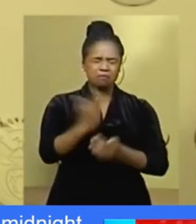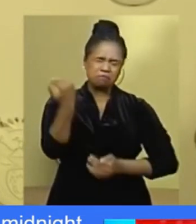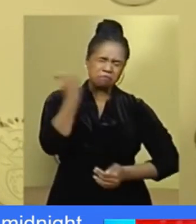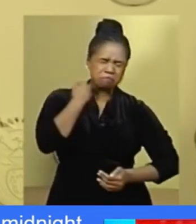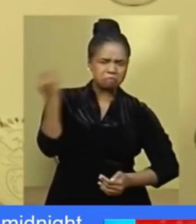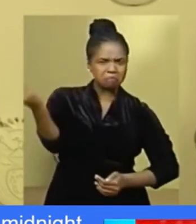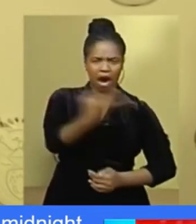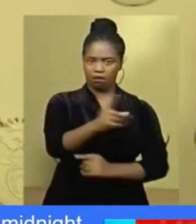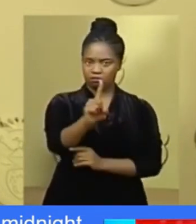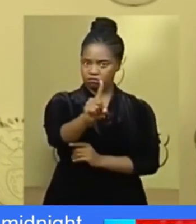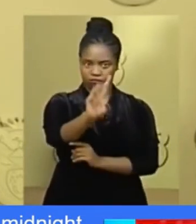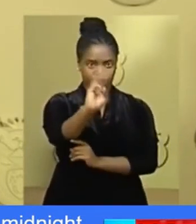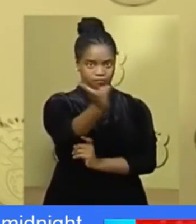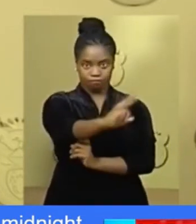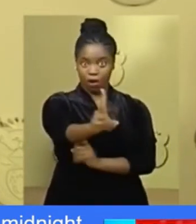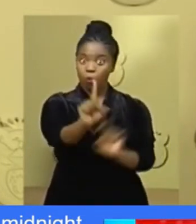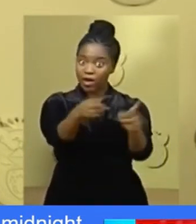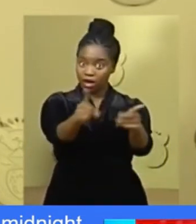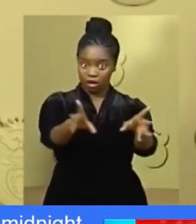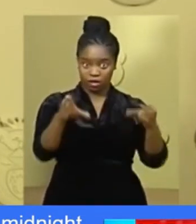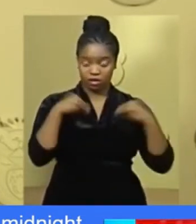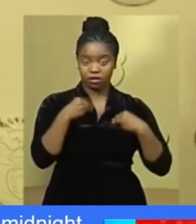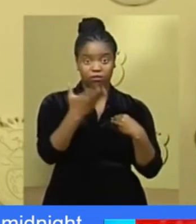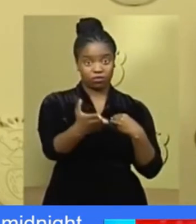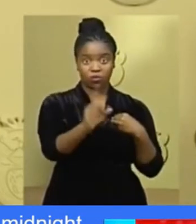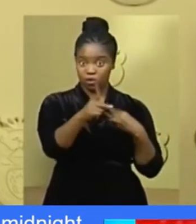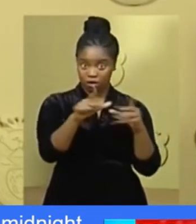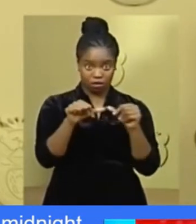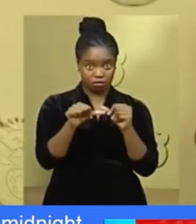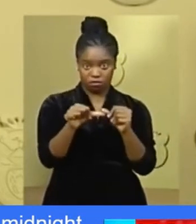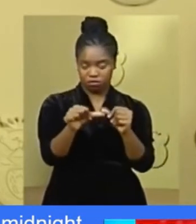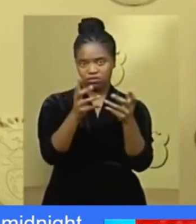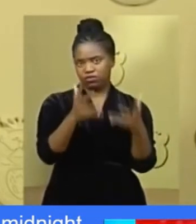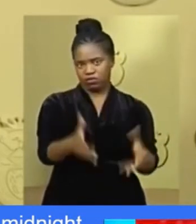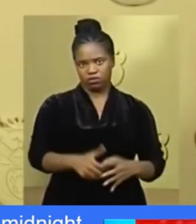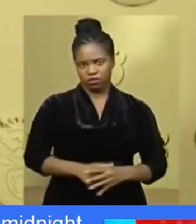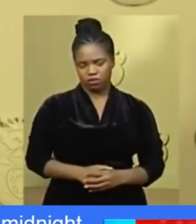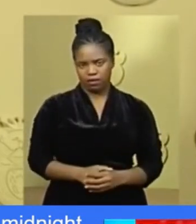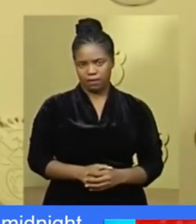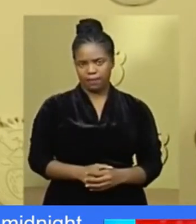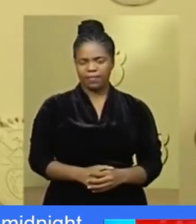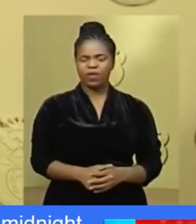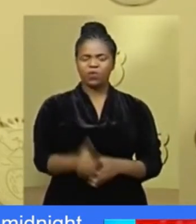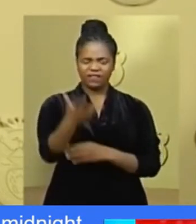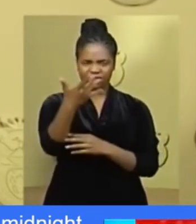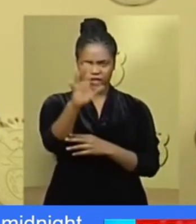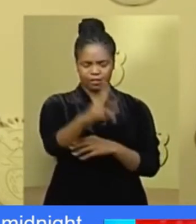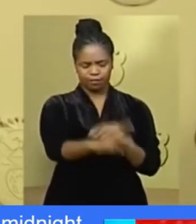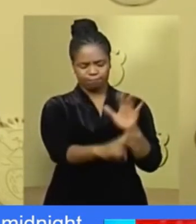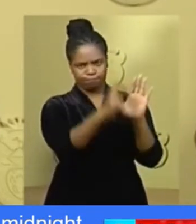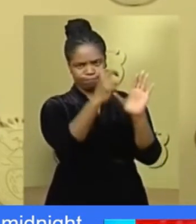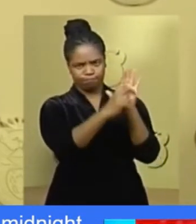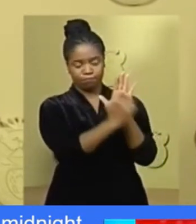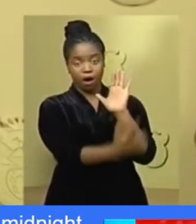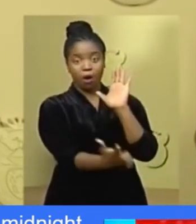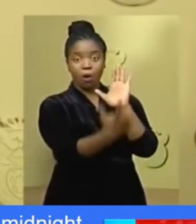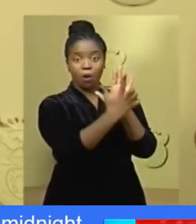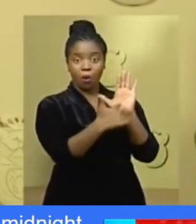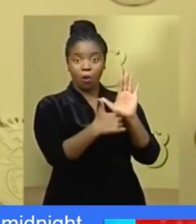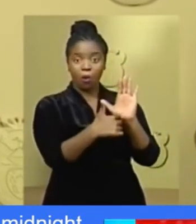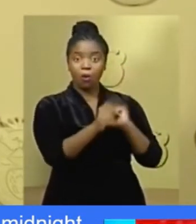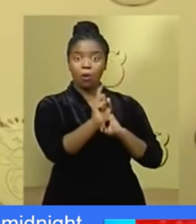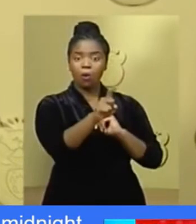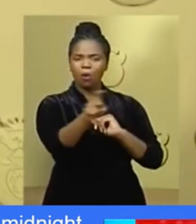This cannot be allowed and this cannot go on. Regulations have been put in place to